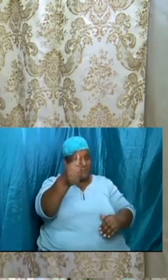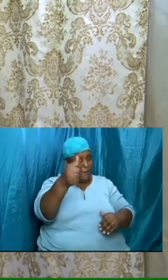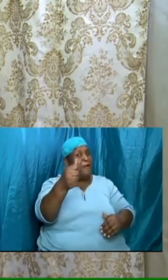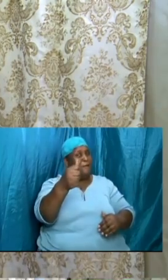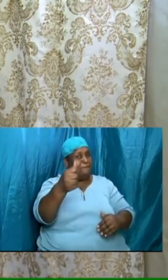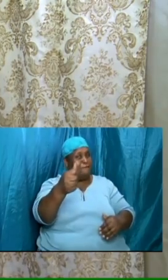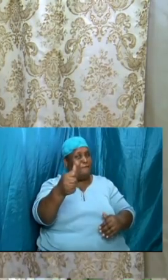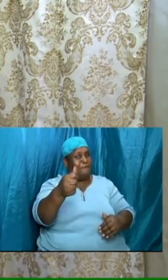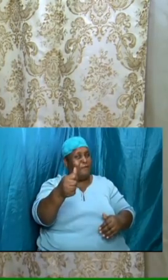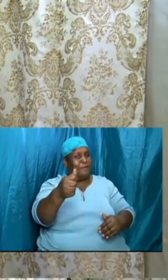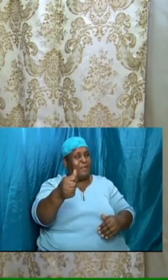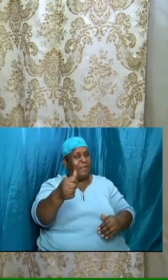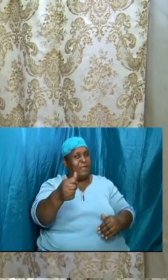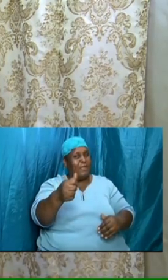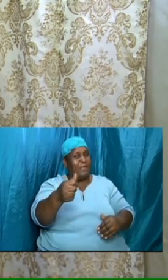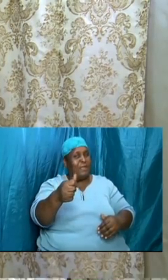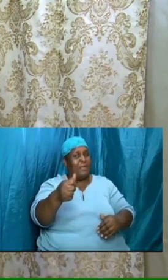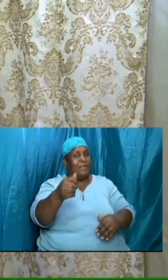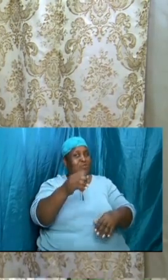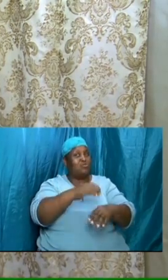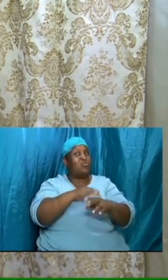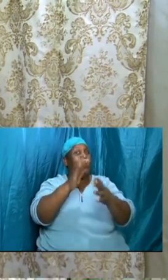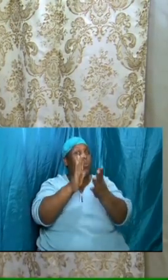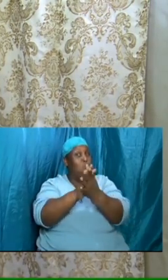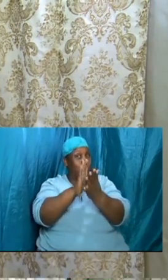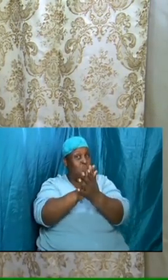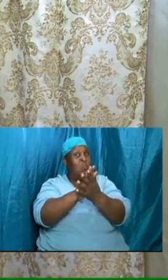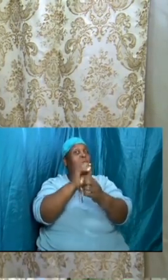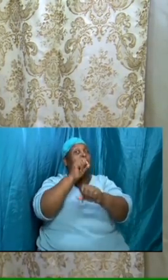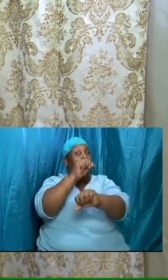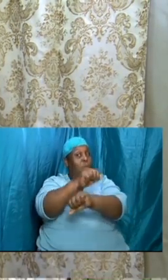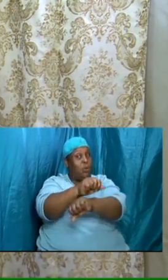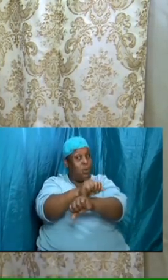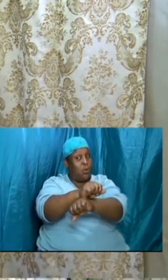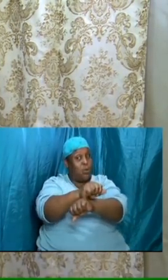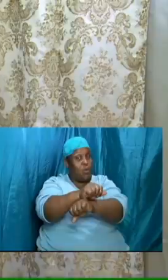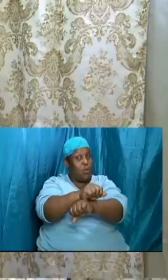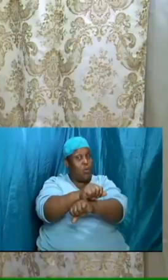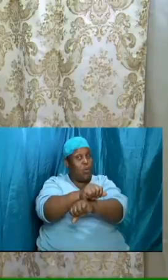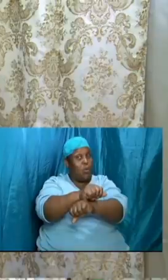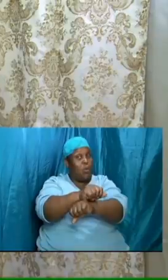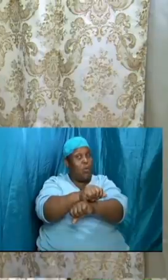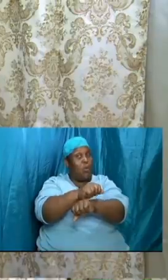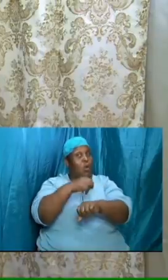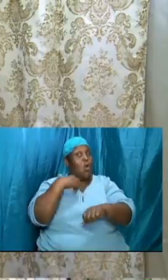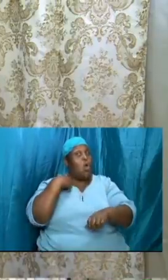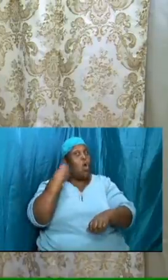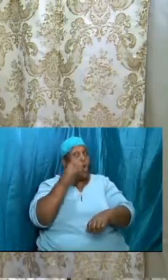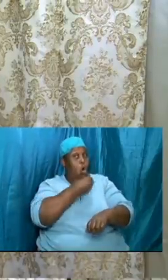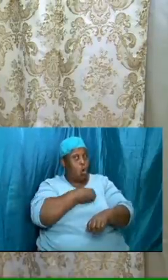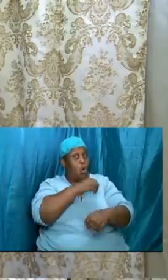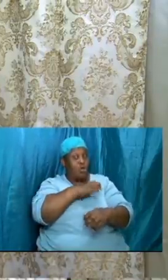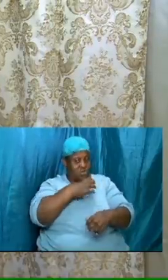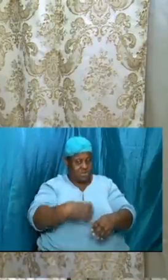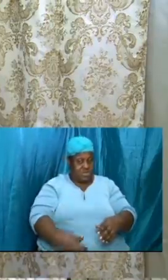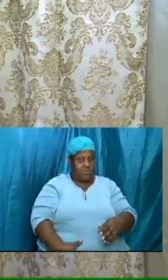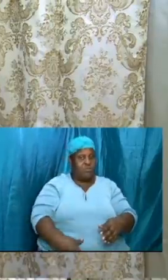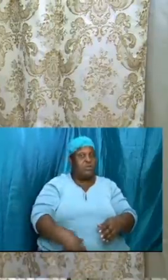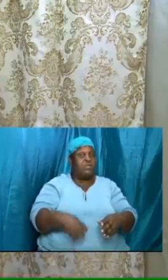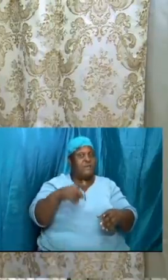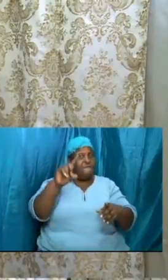christianity but our manifest itself in our homes so husbands